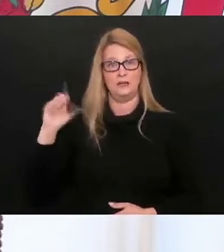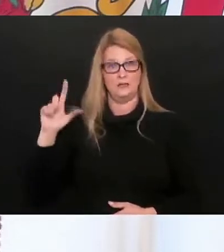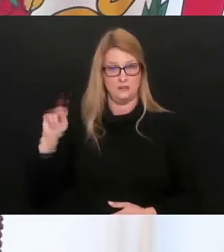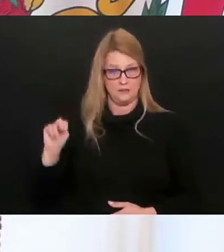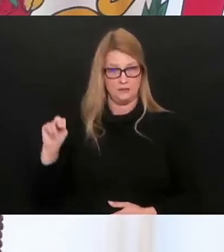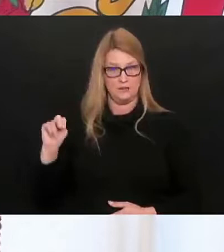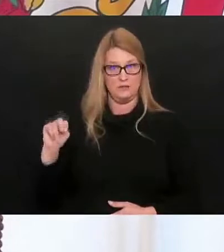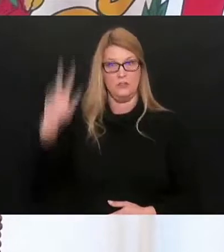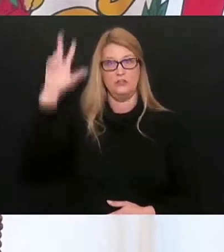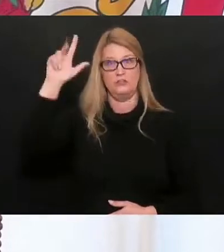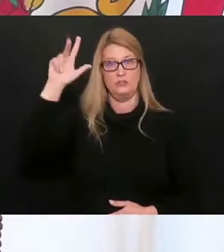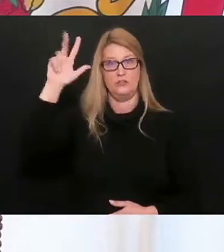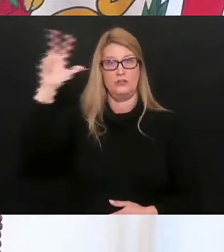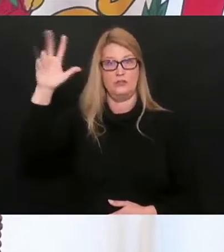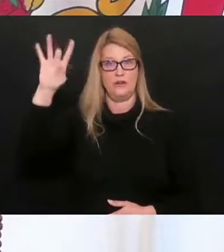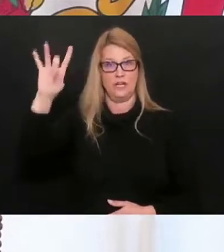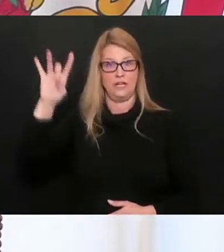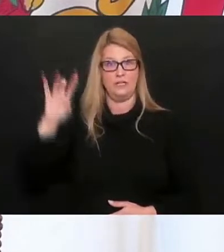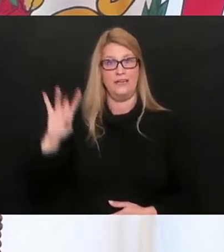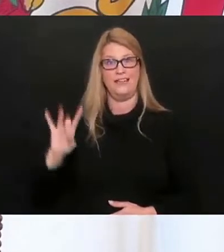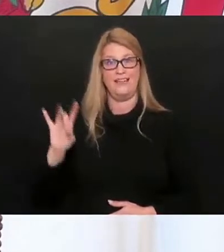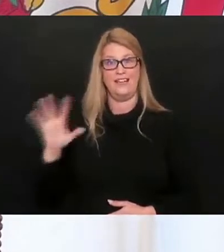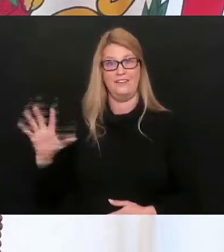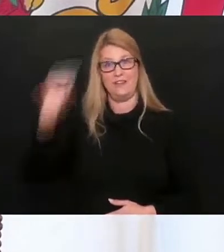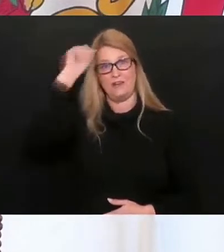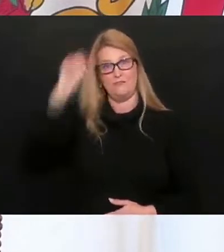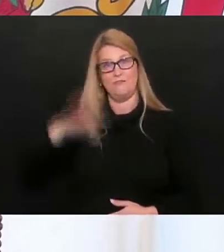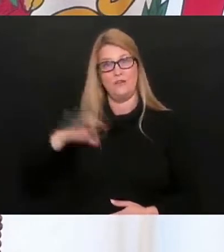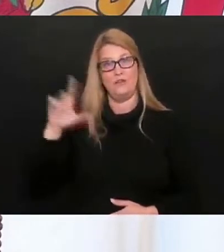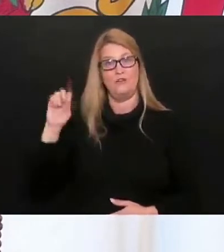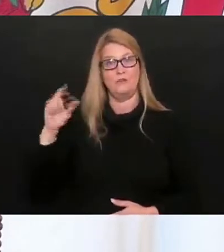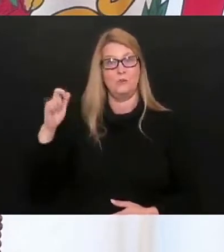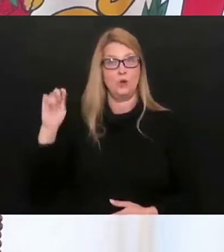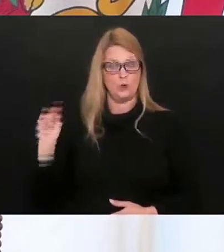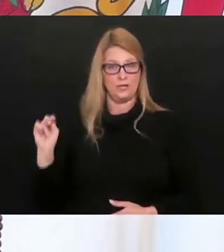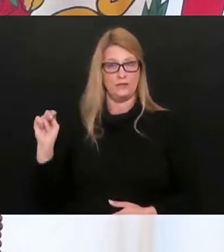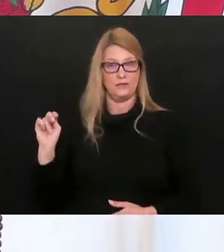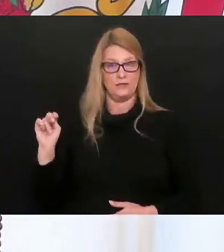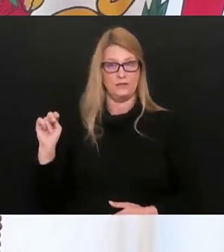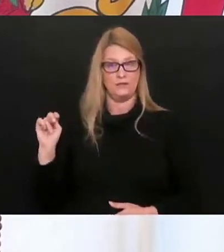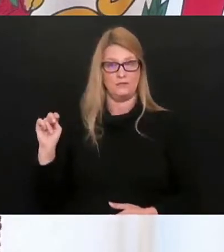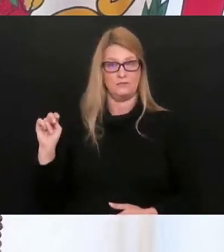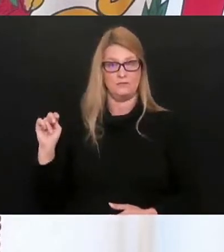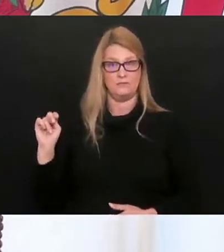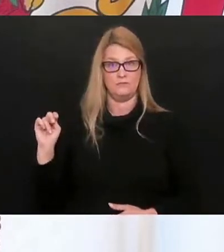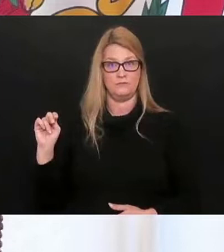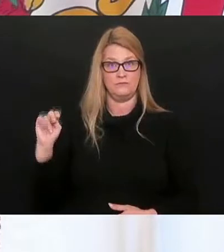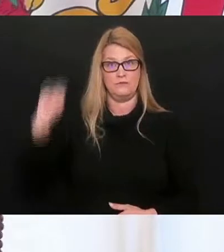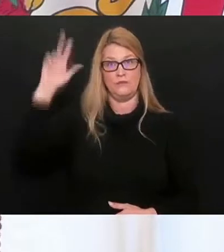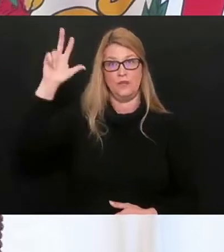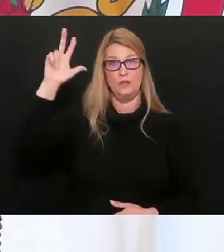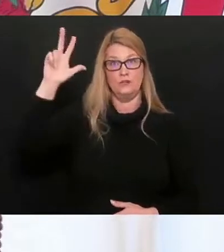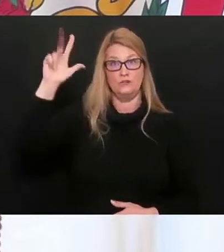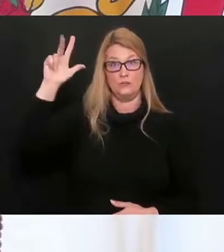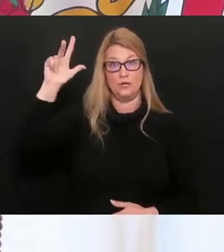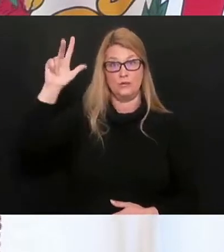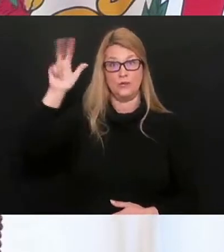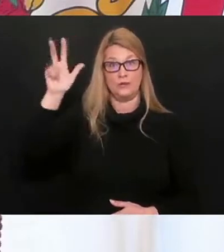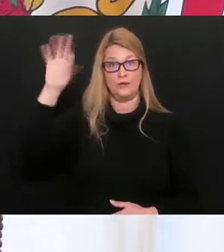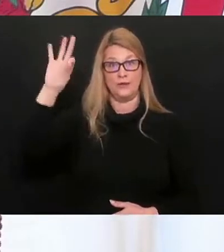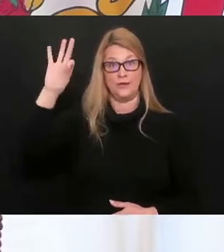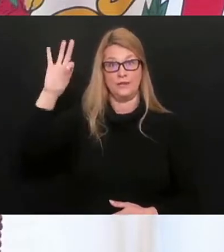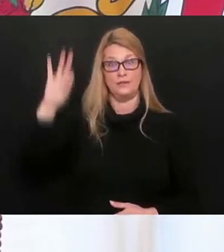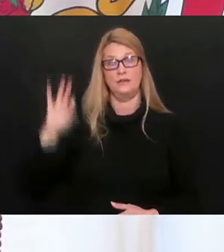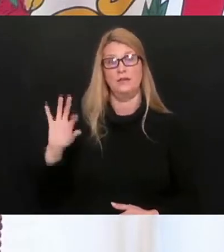23rd and 138th death, an 85-year-old male from Logan County. Our 2,339th